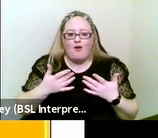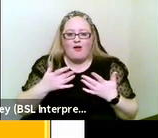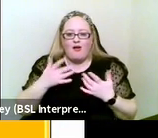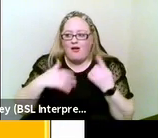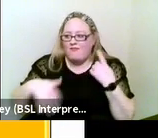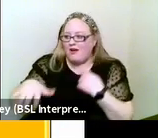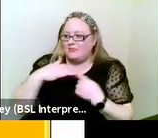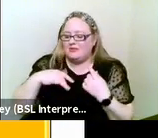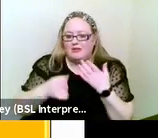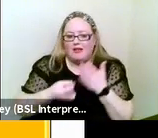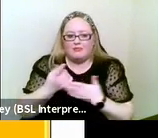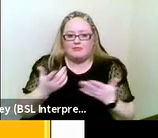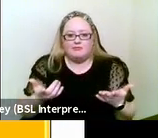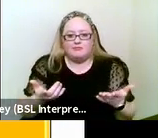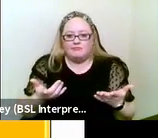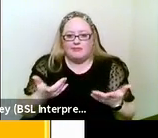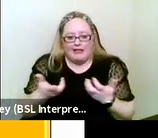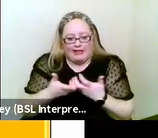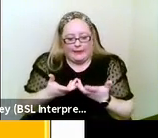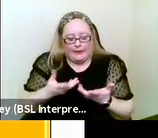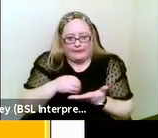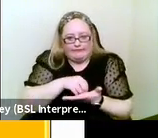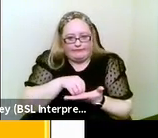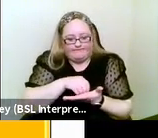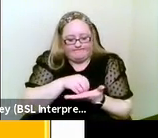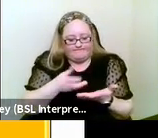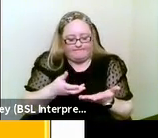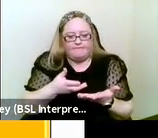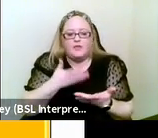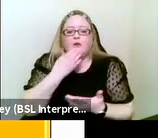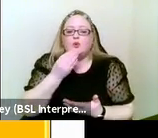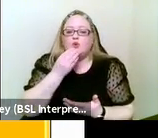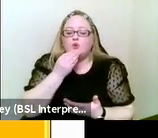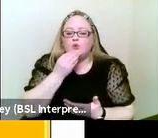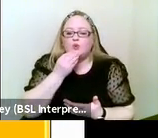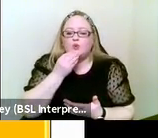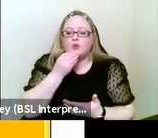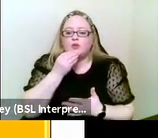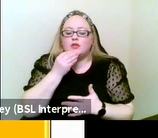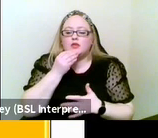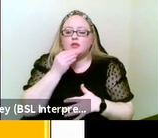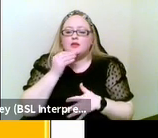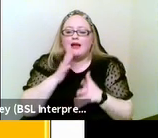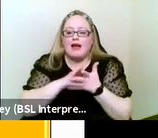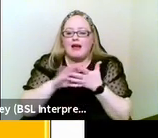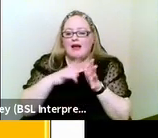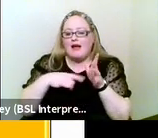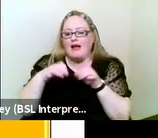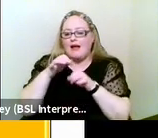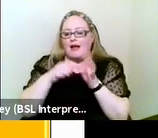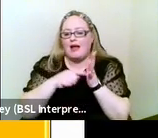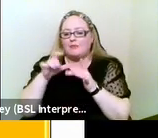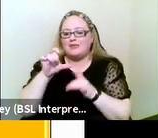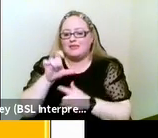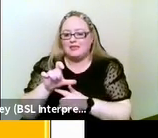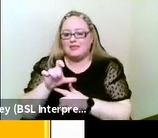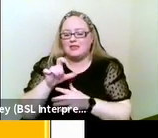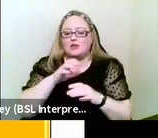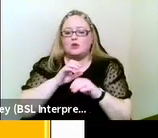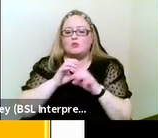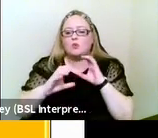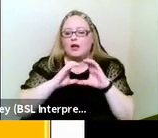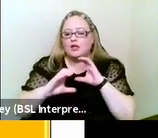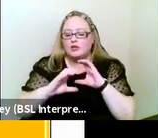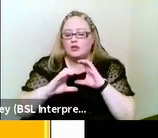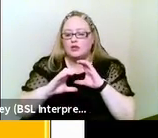me. And so that's where we might make use of what's called haptic communication. Haptic communication